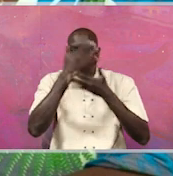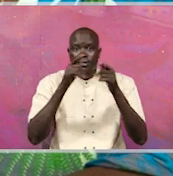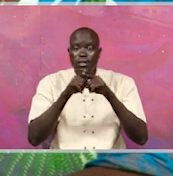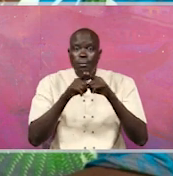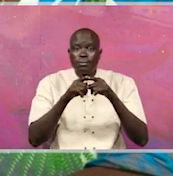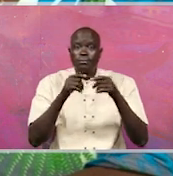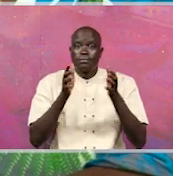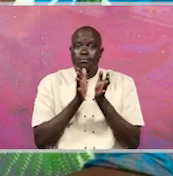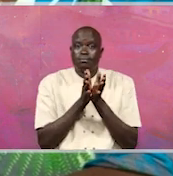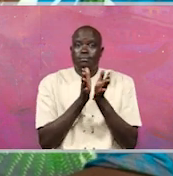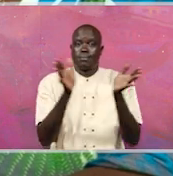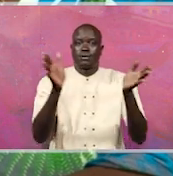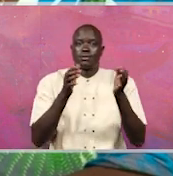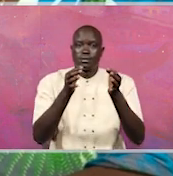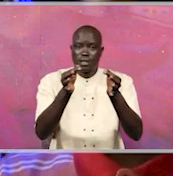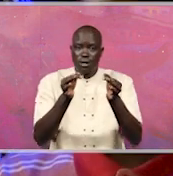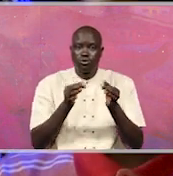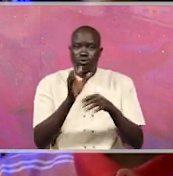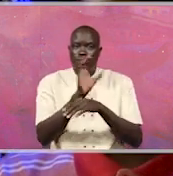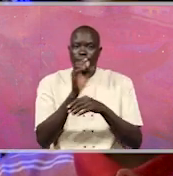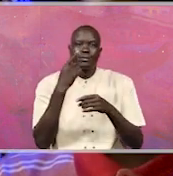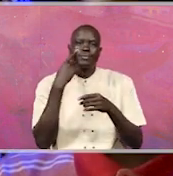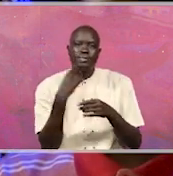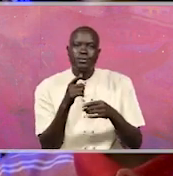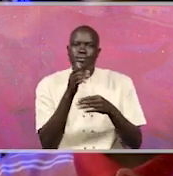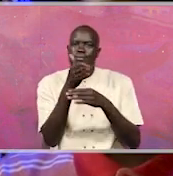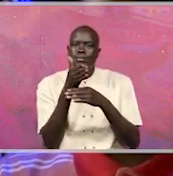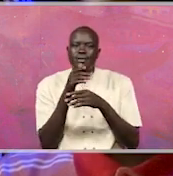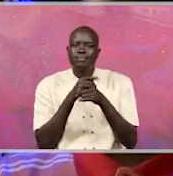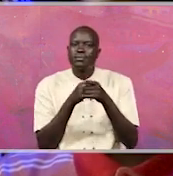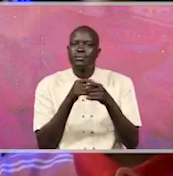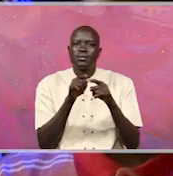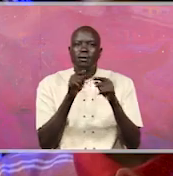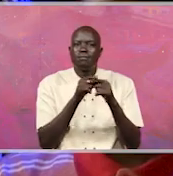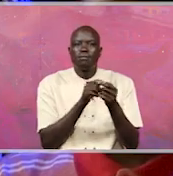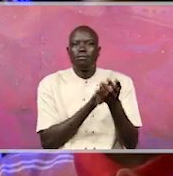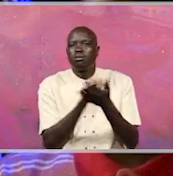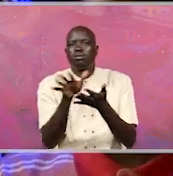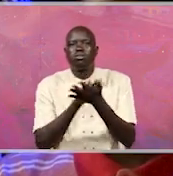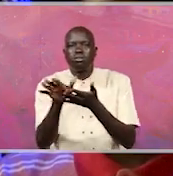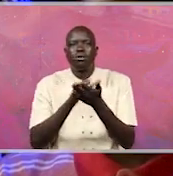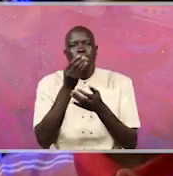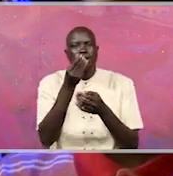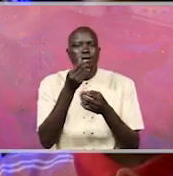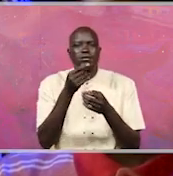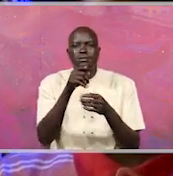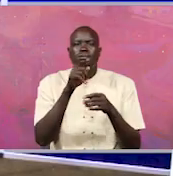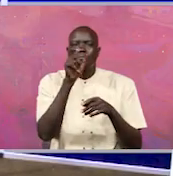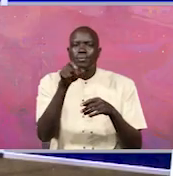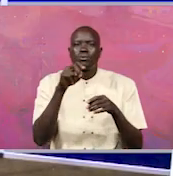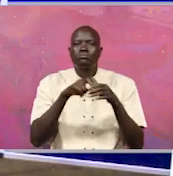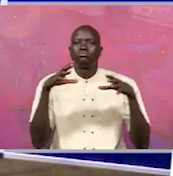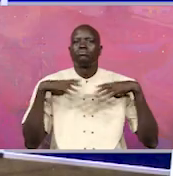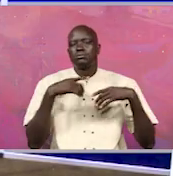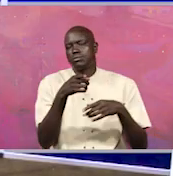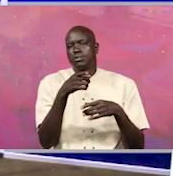public accounts committee, we have witnessed most ministries are misusing this money for pension. When their budget is short and there